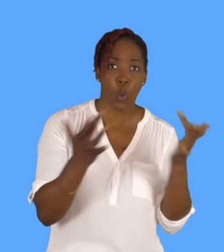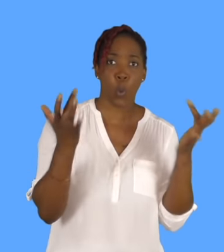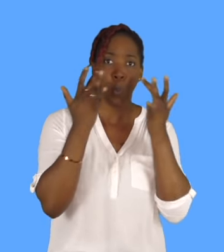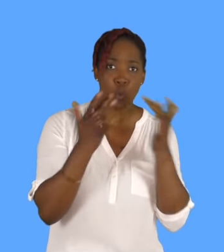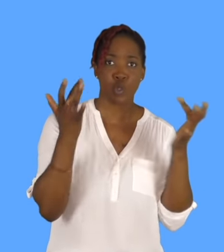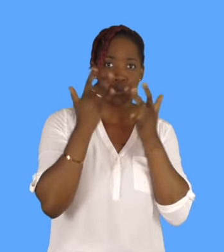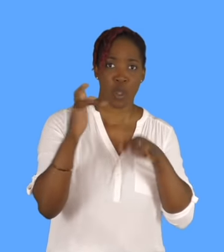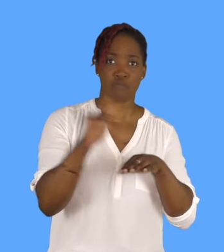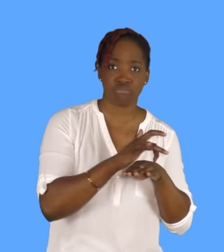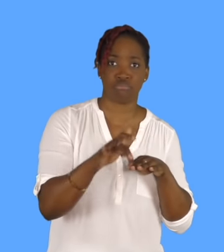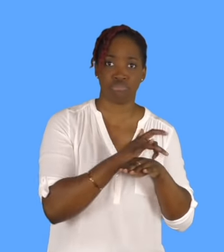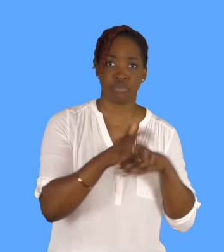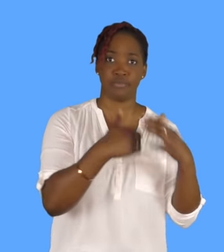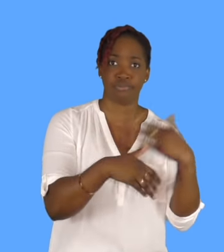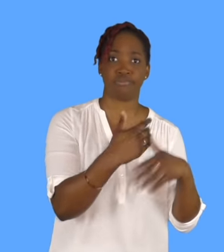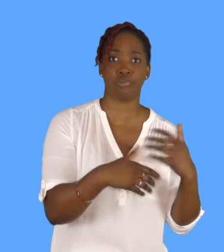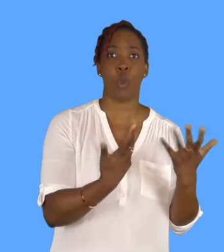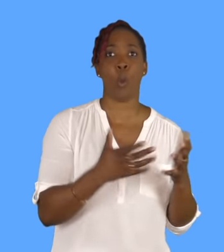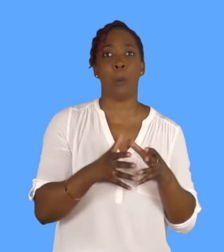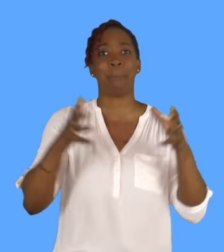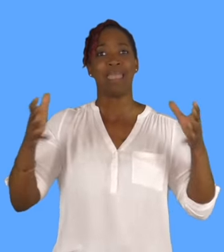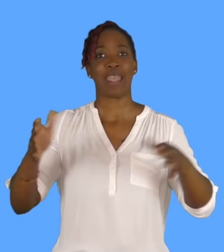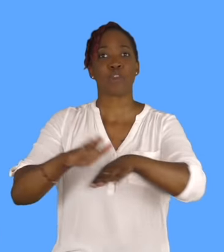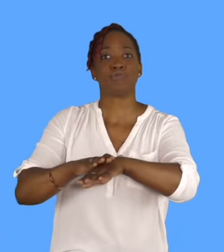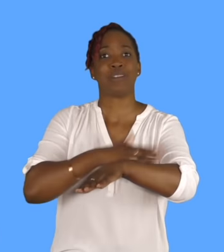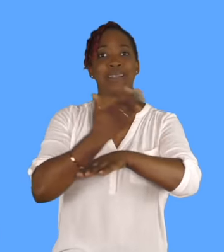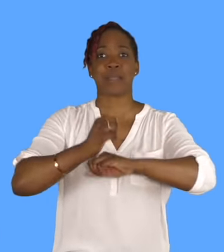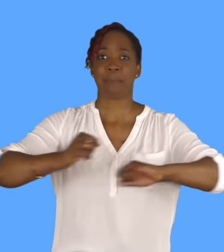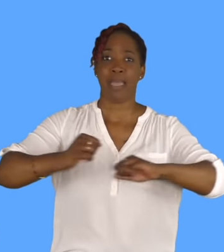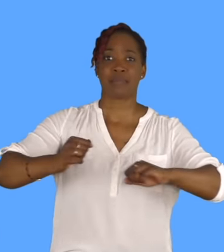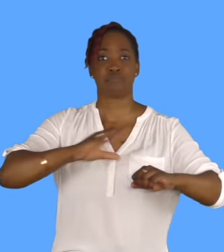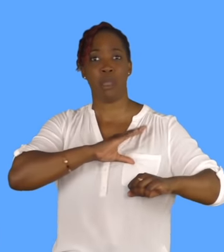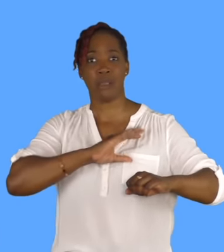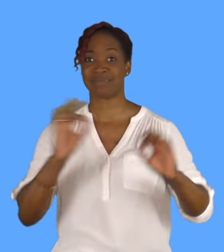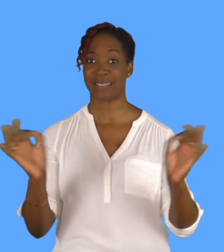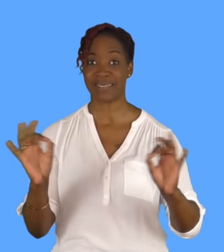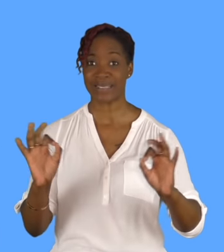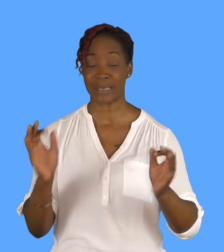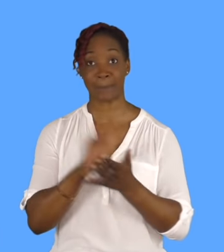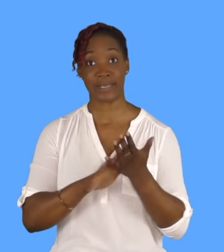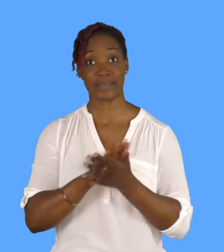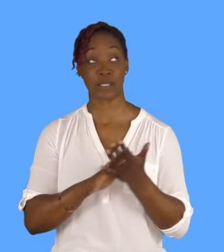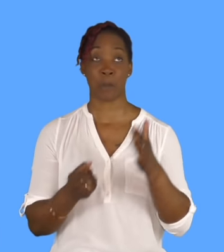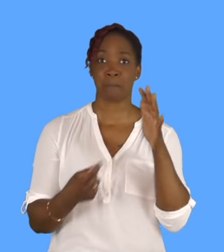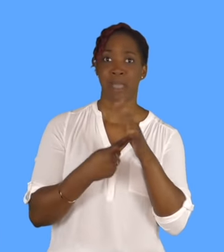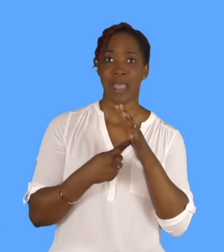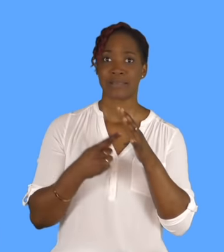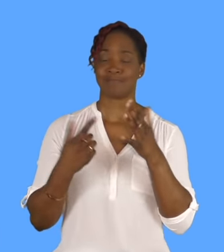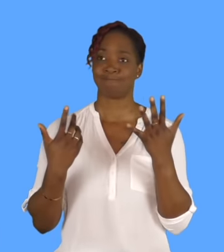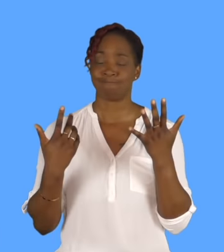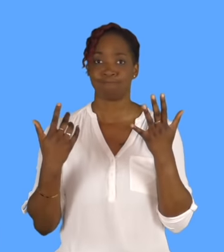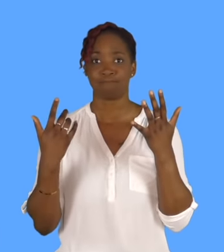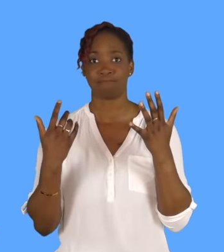spaces to go, you know, or anything like that. So, our main thing is food and